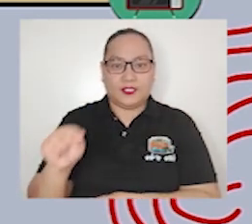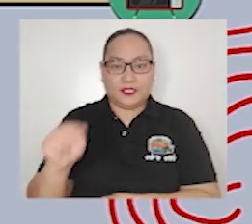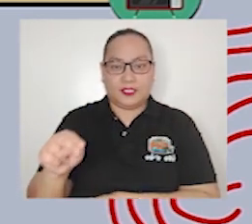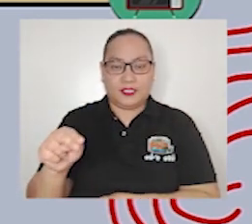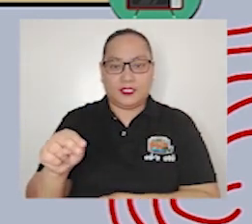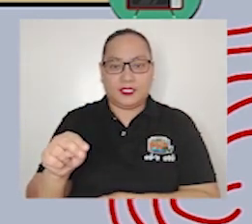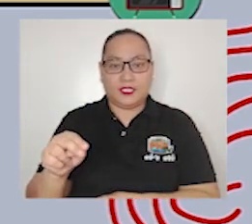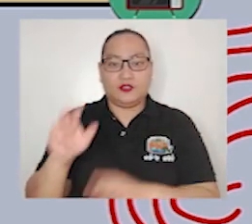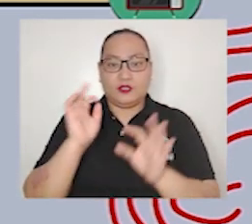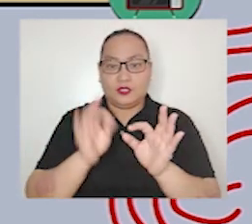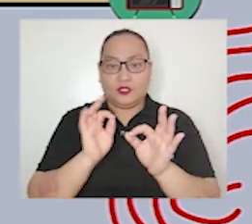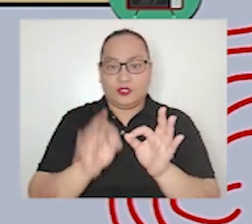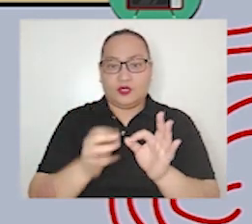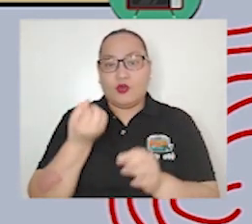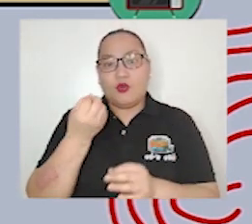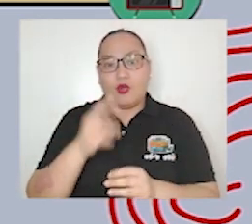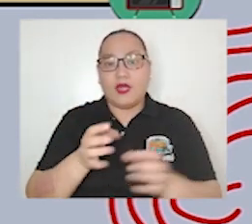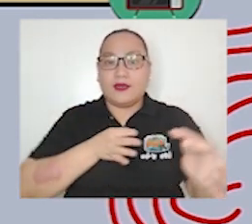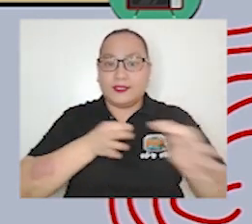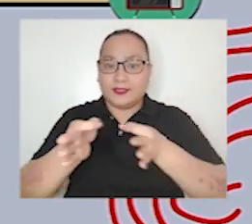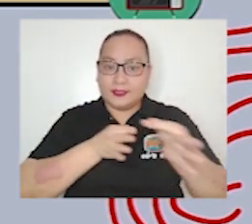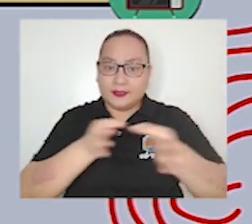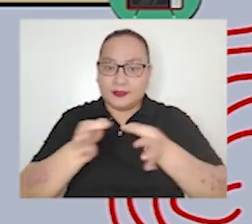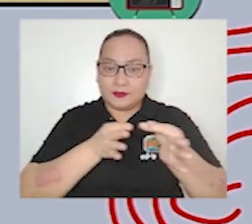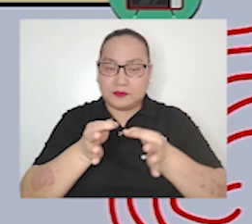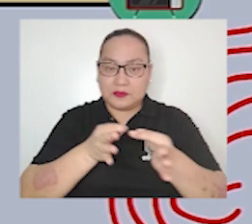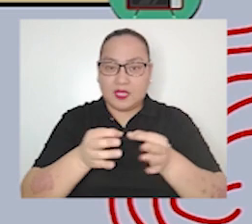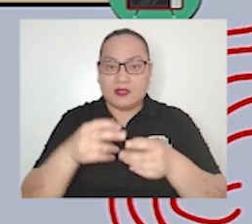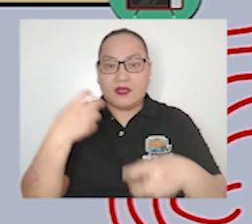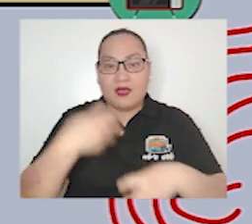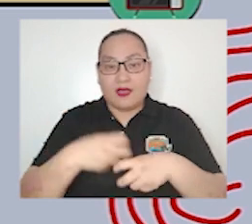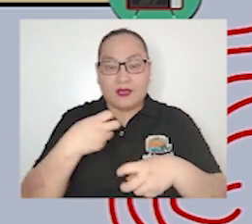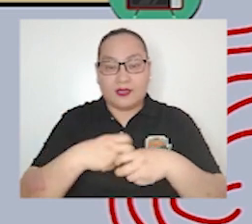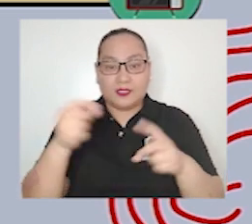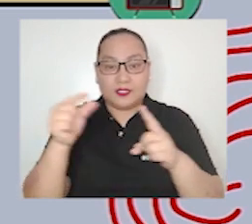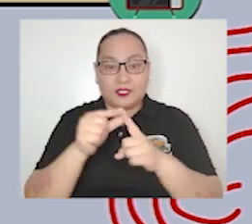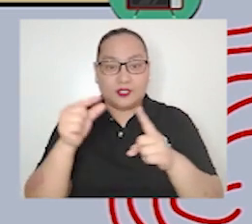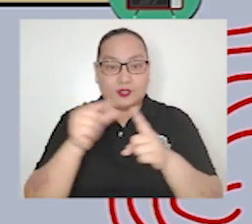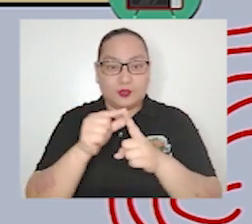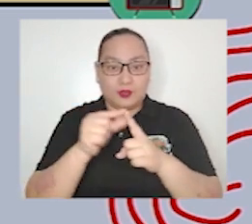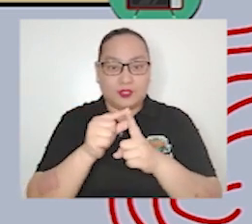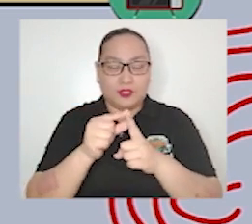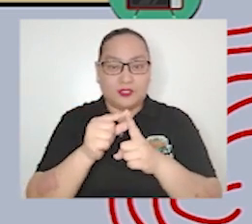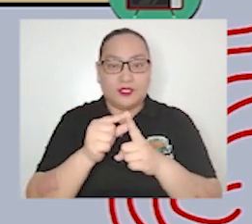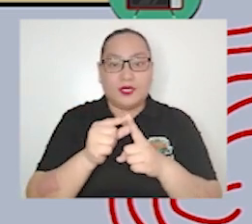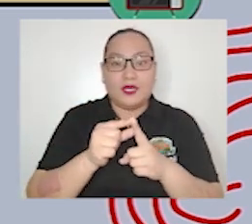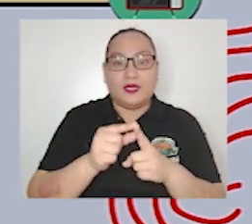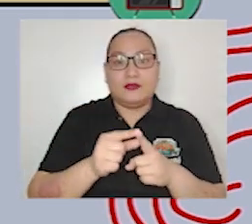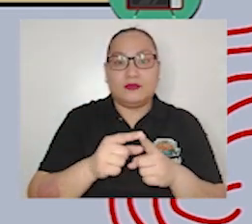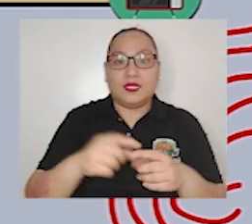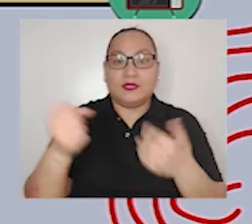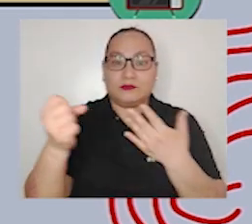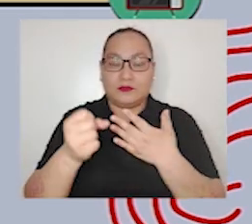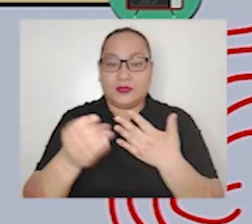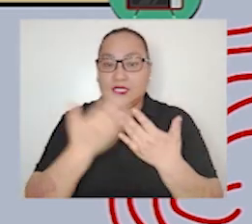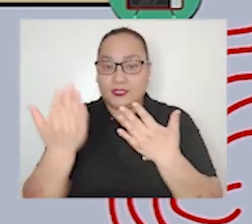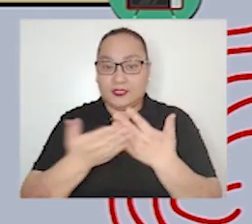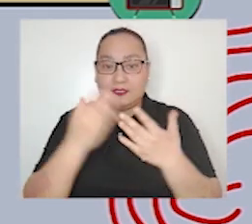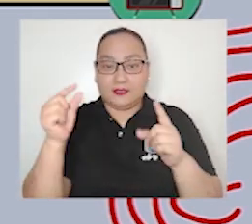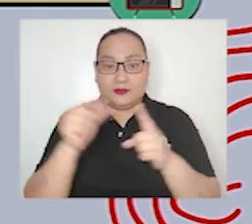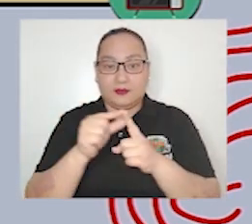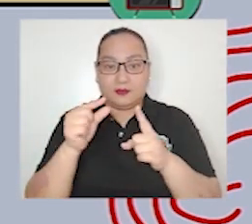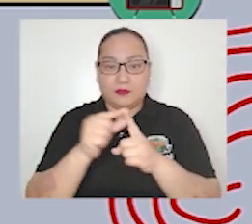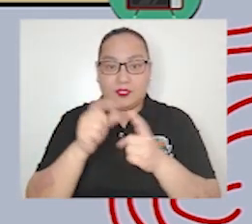layman's terms since they aren't complex some people cannot understand the intricate